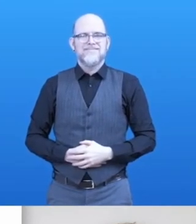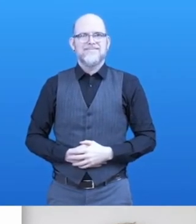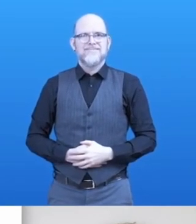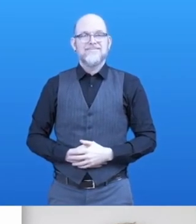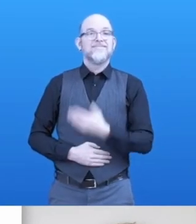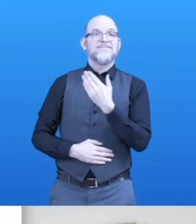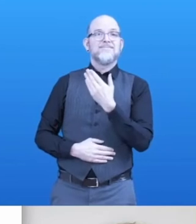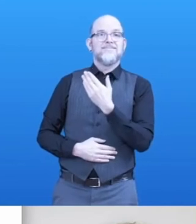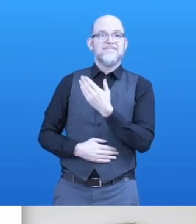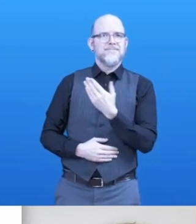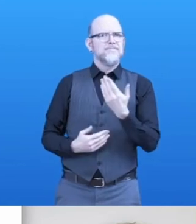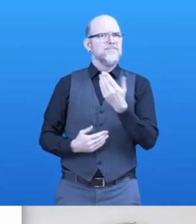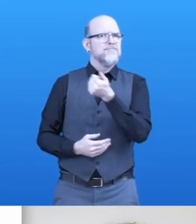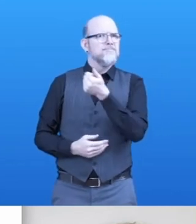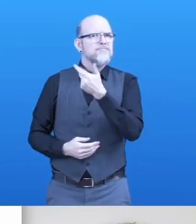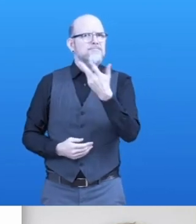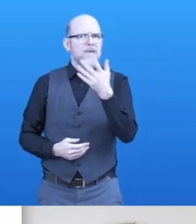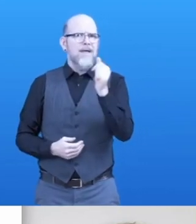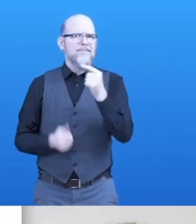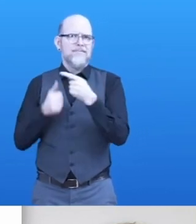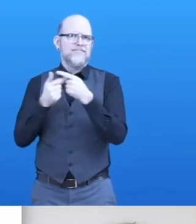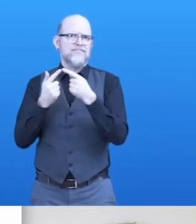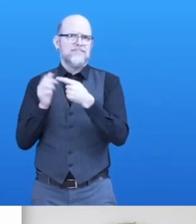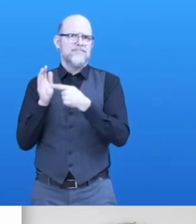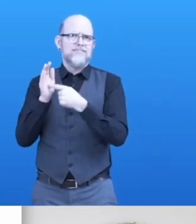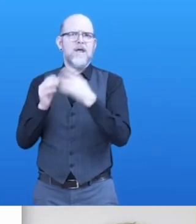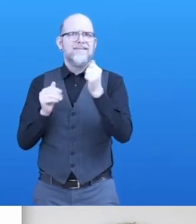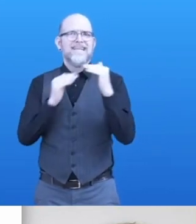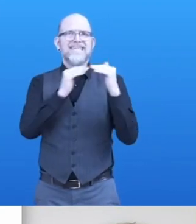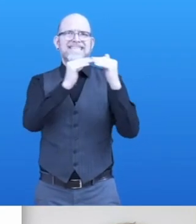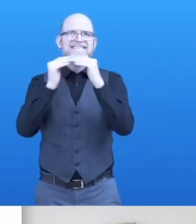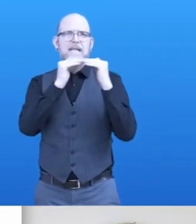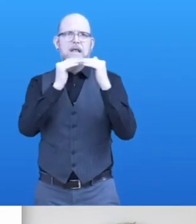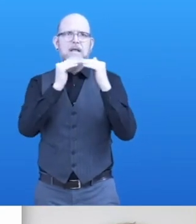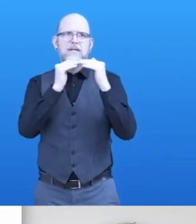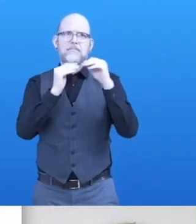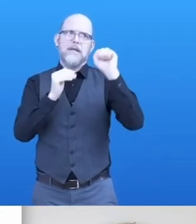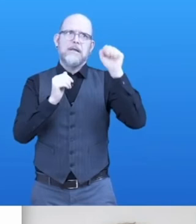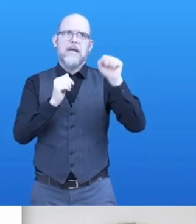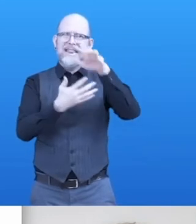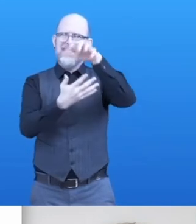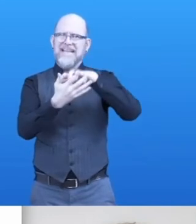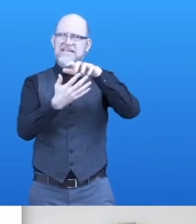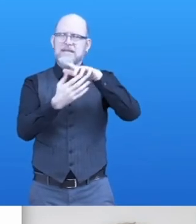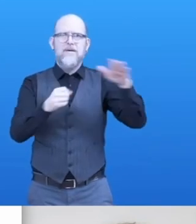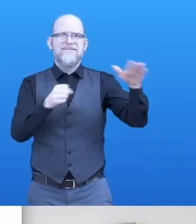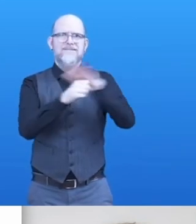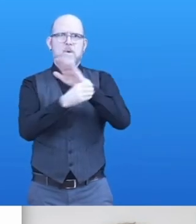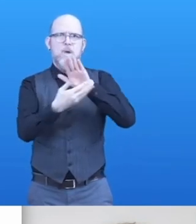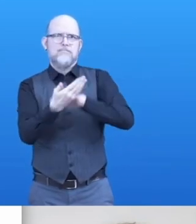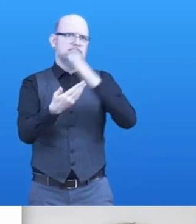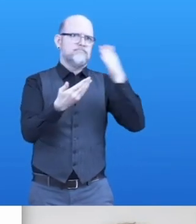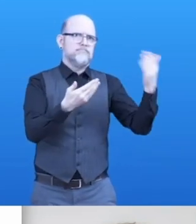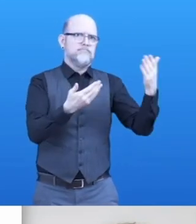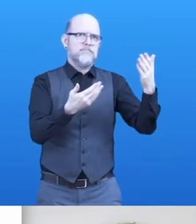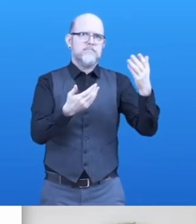For some use cases with standardized text information, we can translate fully automatically in real time. Like in this project,